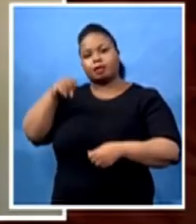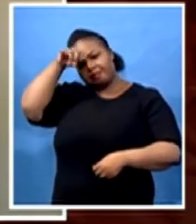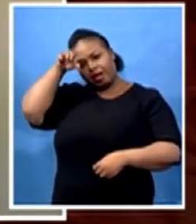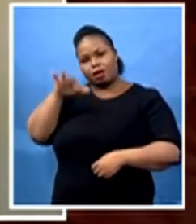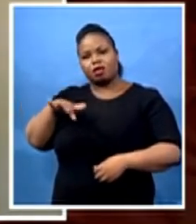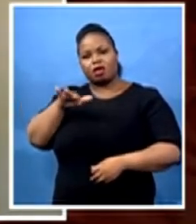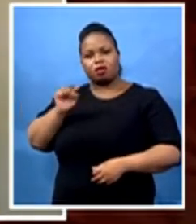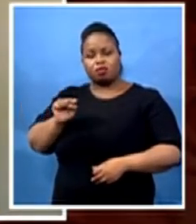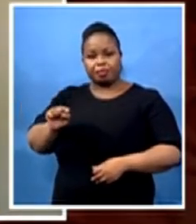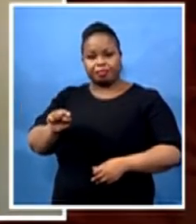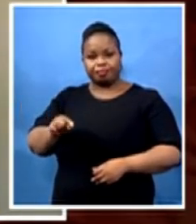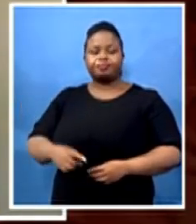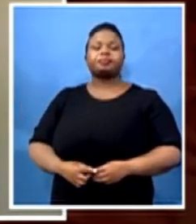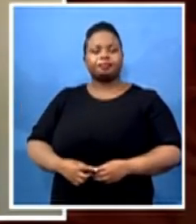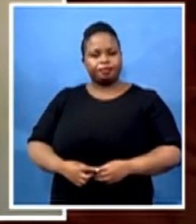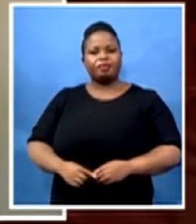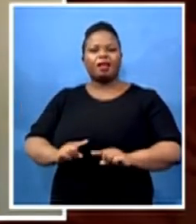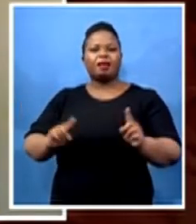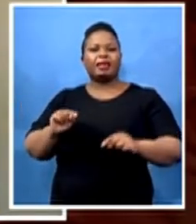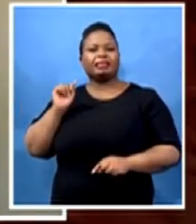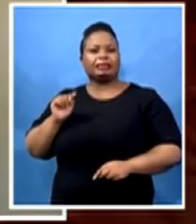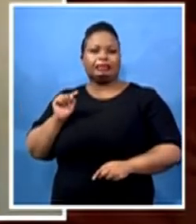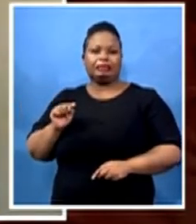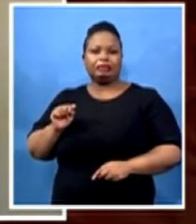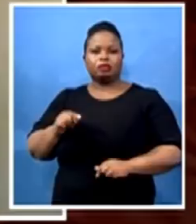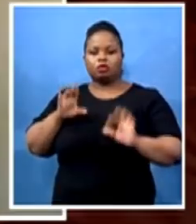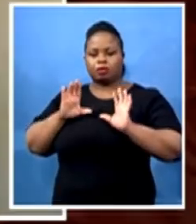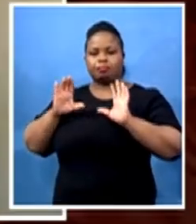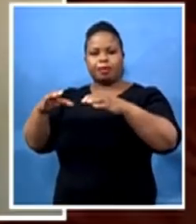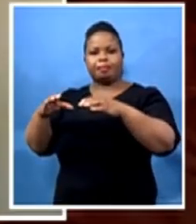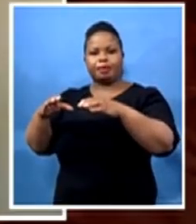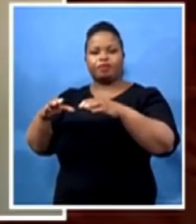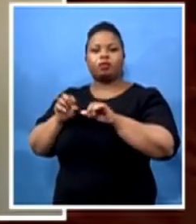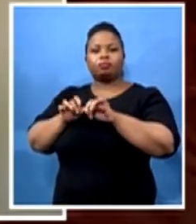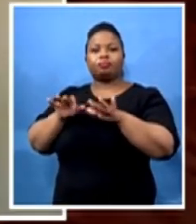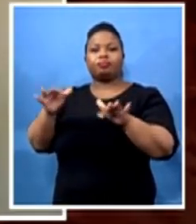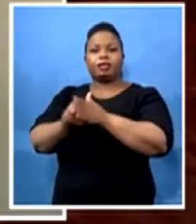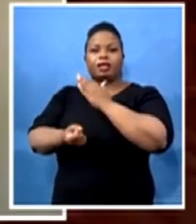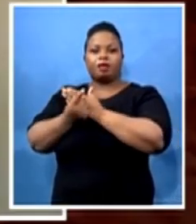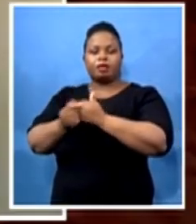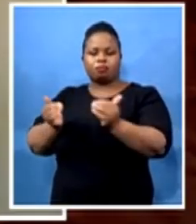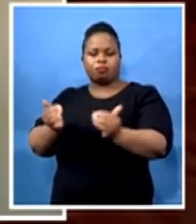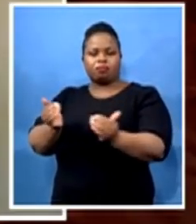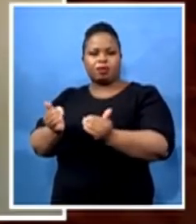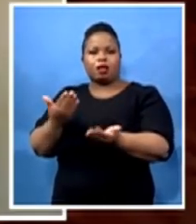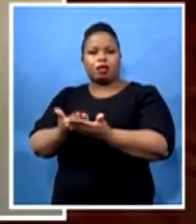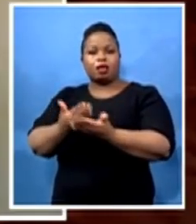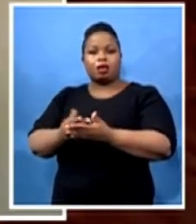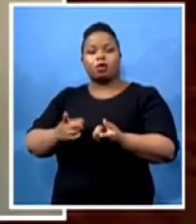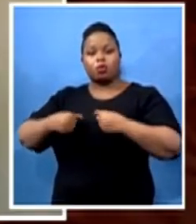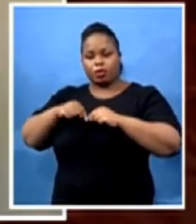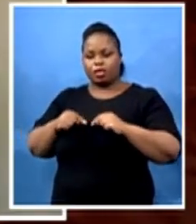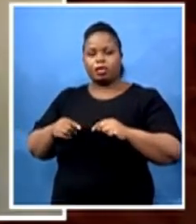was a cluster outbreak, which we have been able to manage where we are sitting today. Out of those total